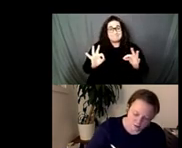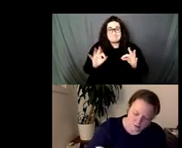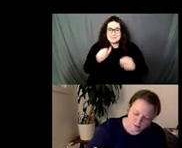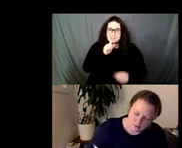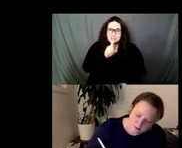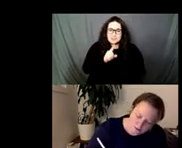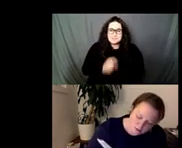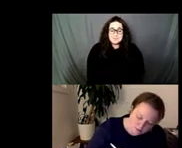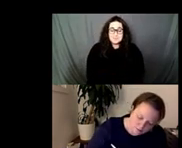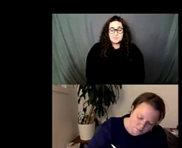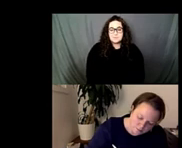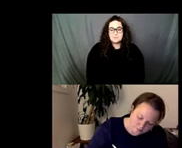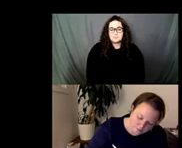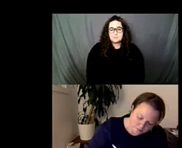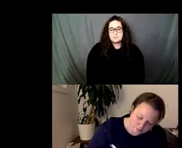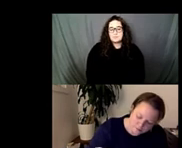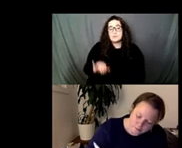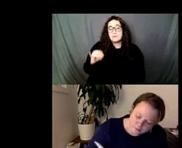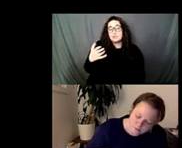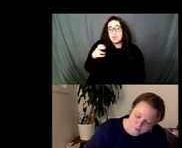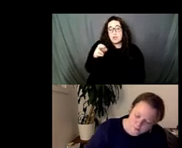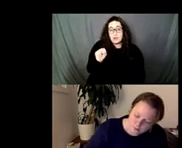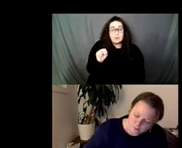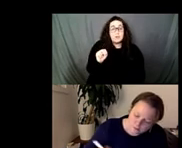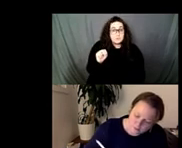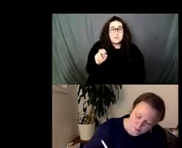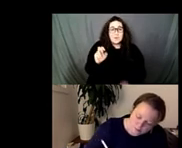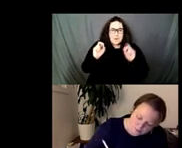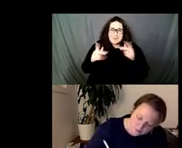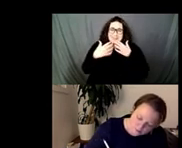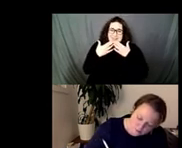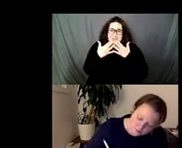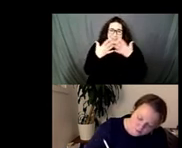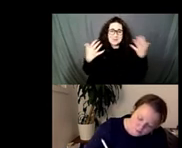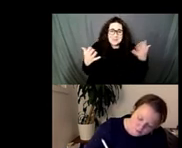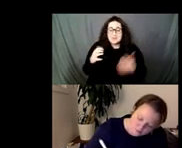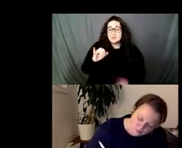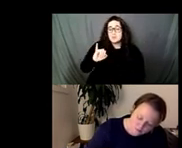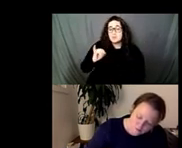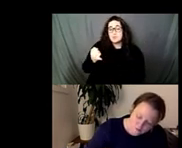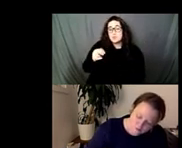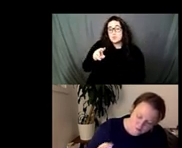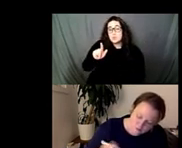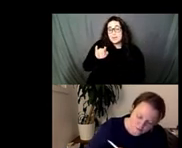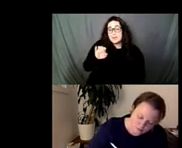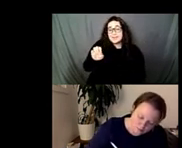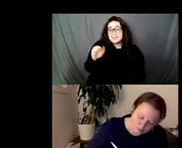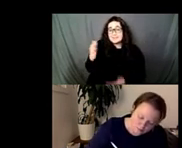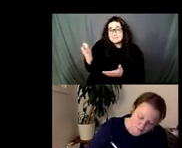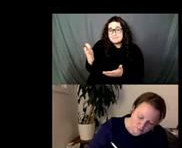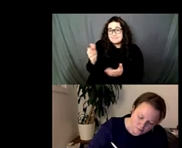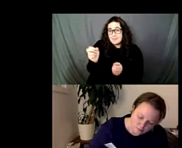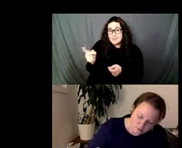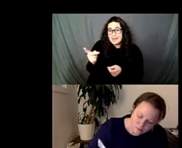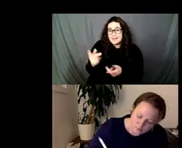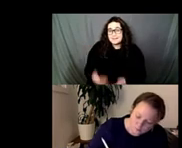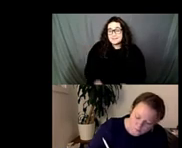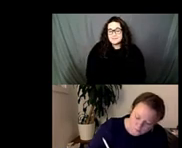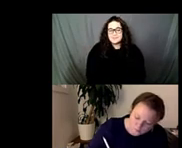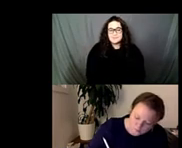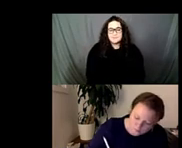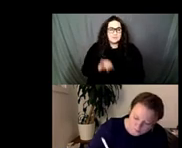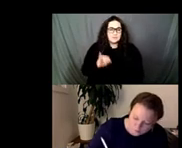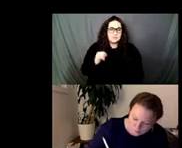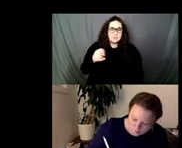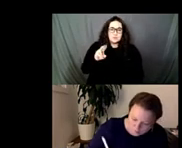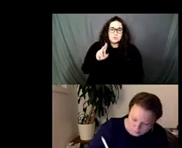&A we're going to get to here in a little bit but I want to get to some of the more quotes that Julie has here yeah yeah thank you for that comment Joshua I